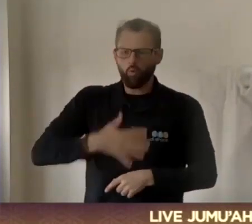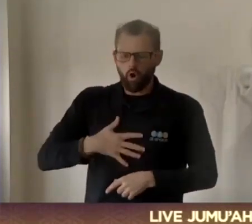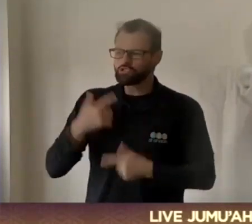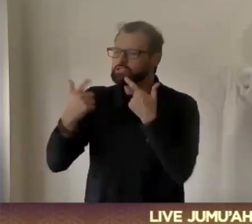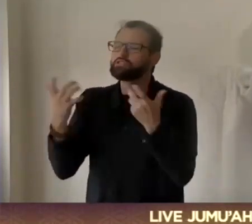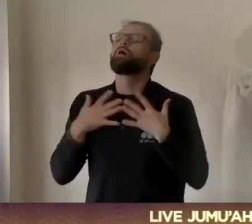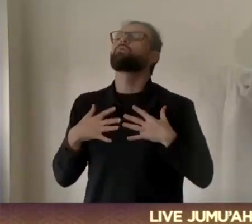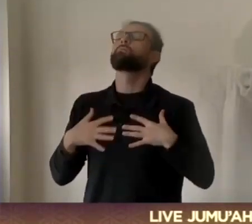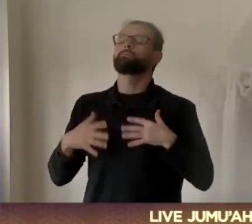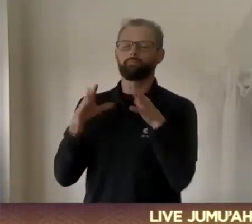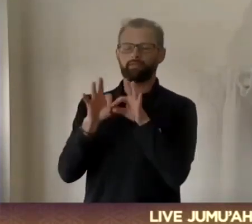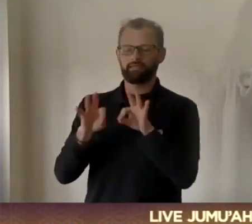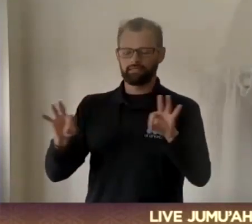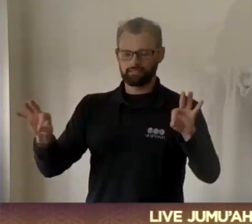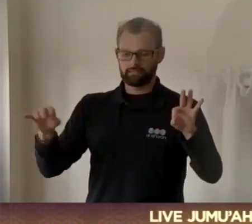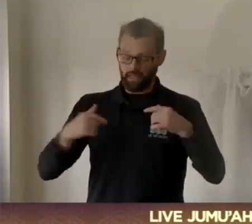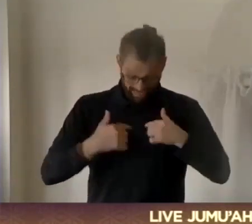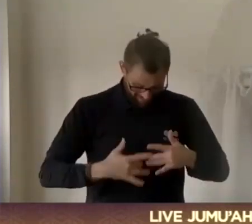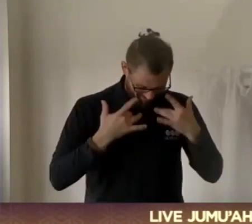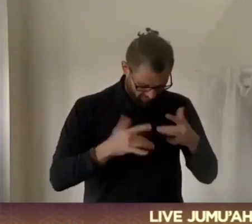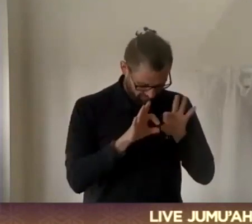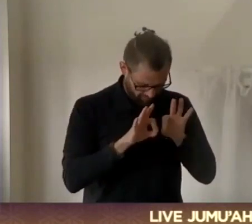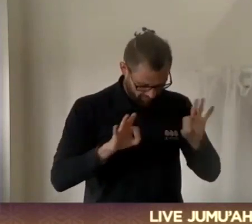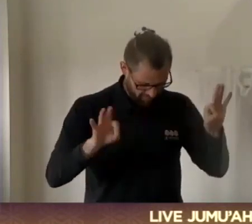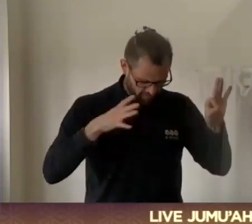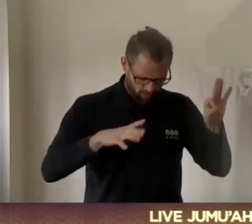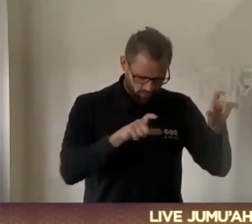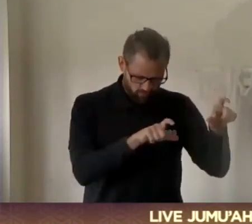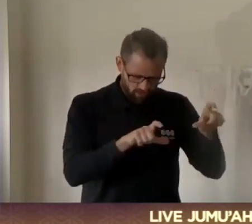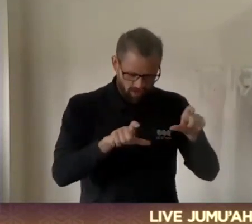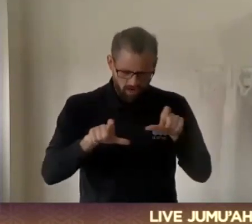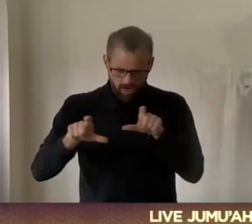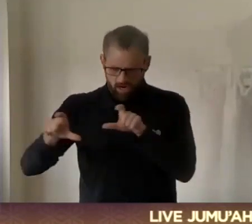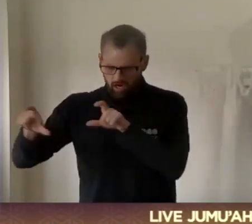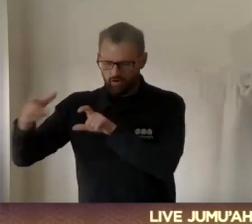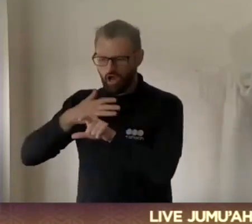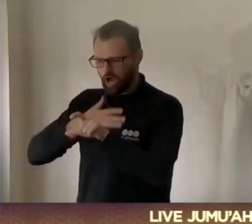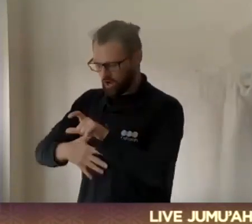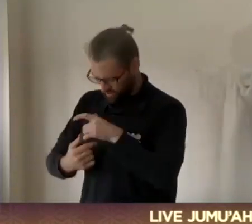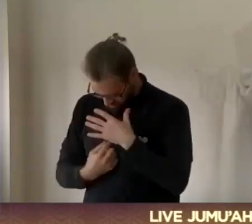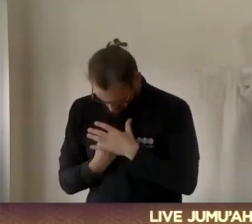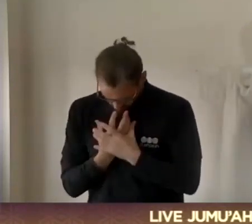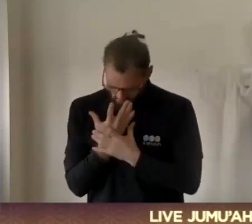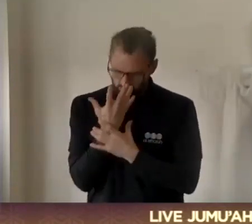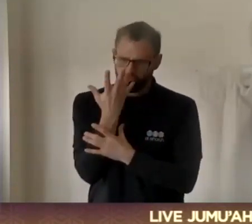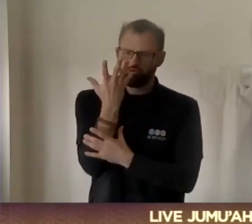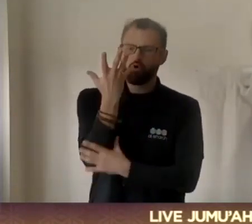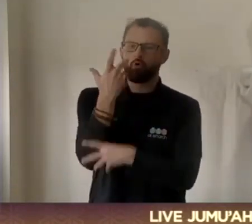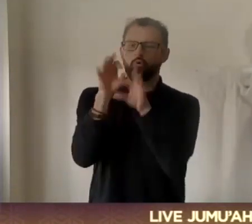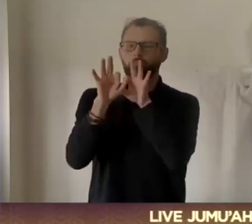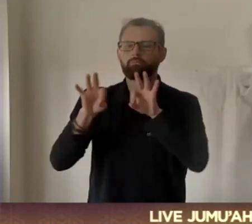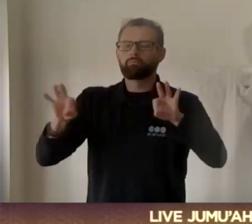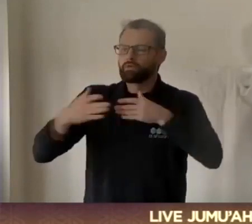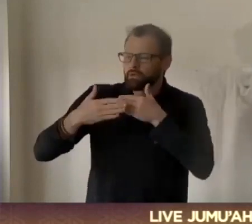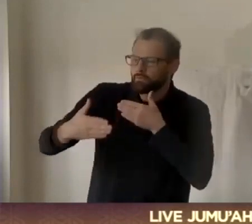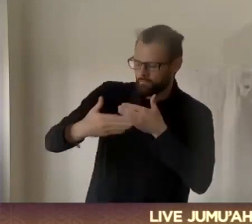continuation of the peace that I feel. I would like to see a growth of that peace. I would like to share